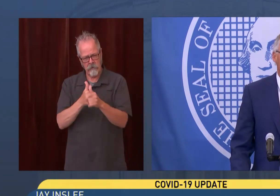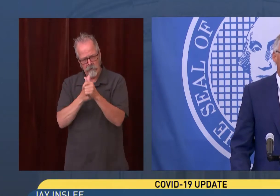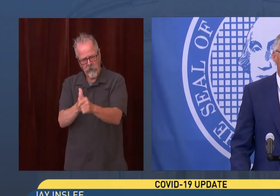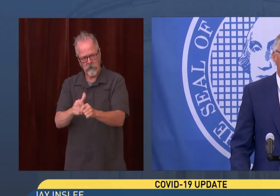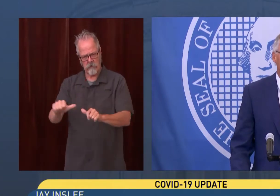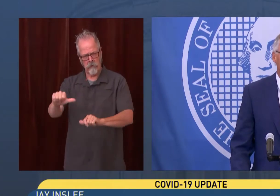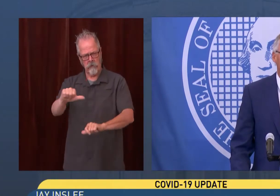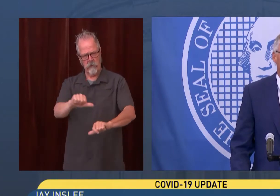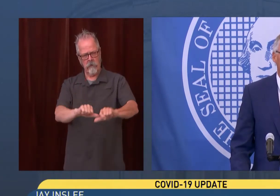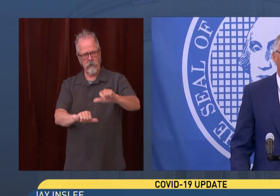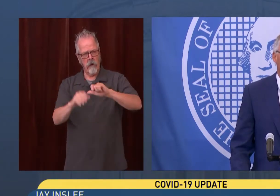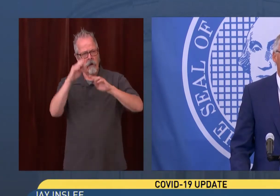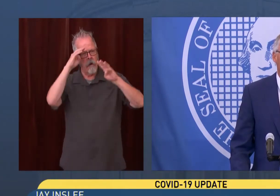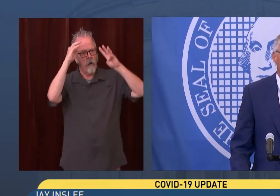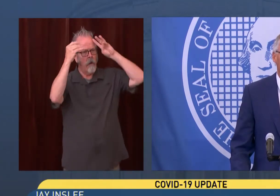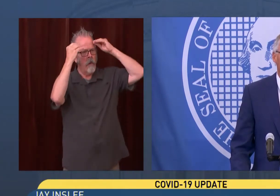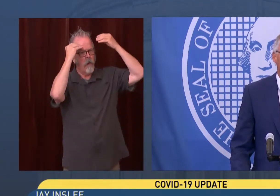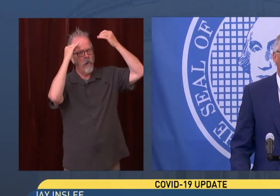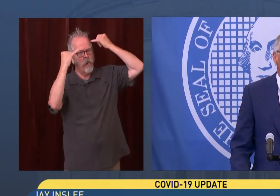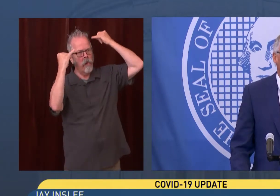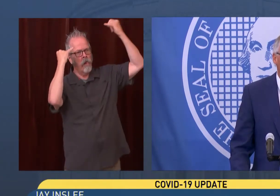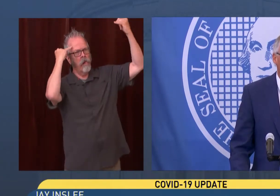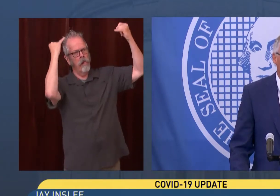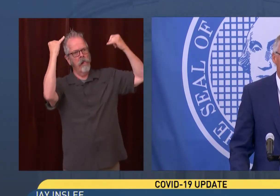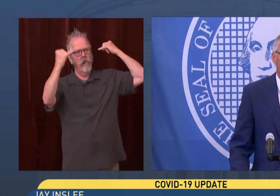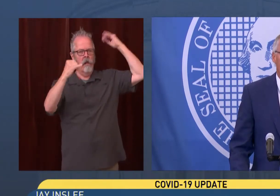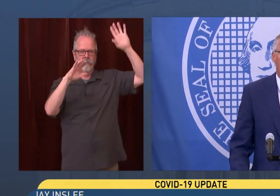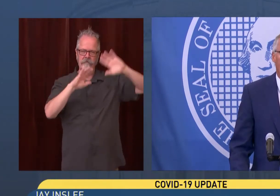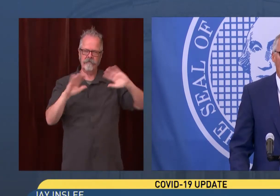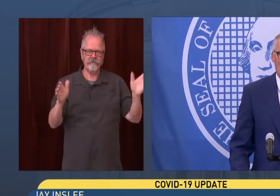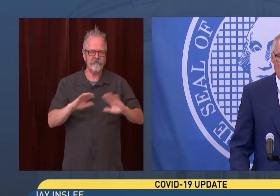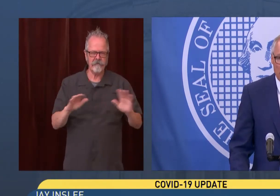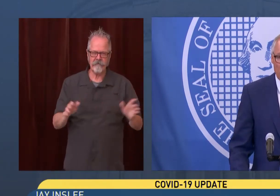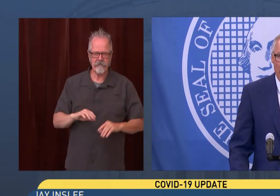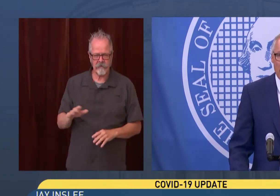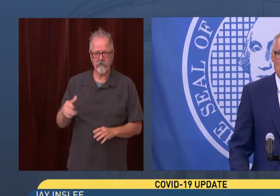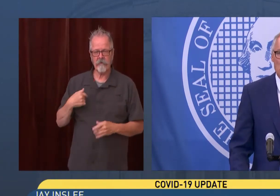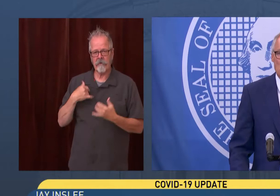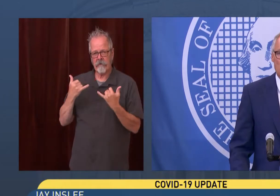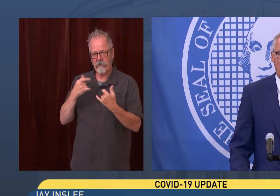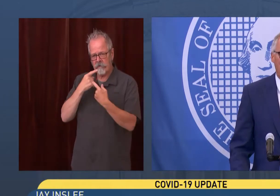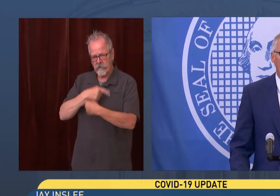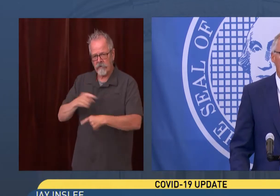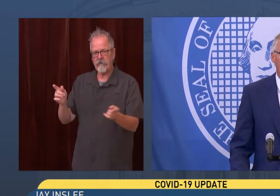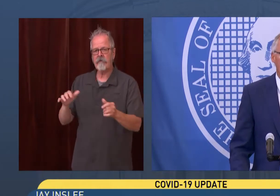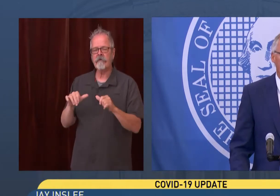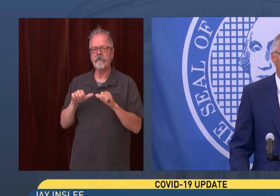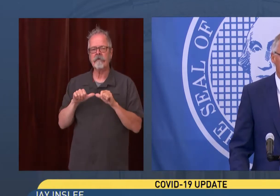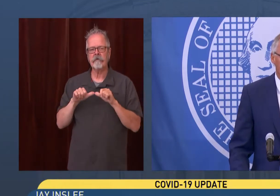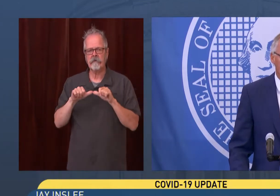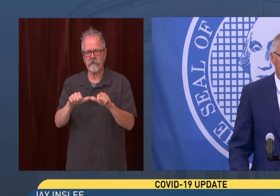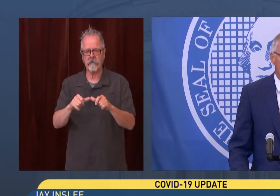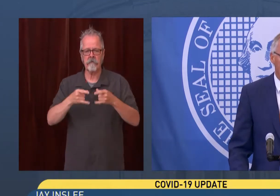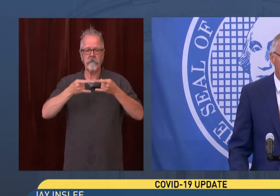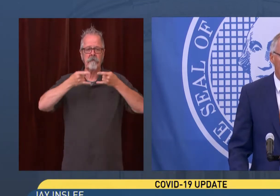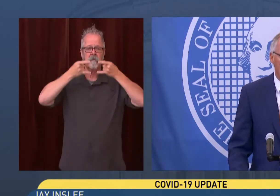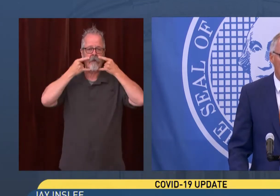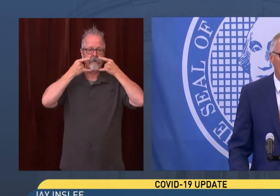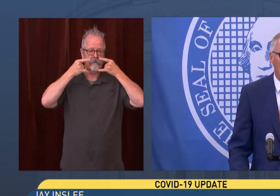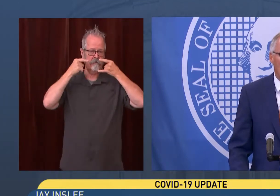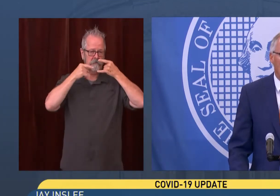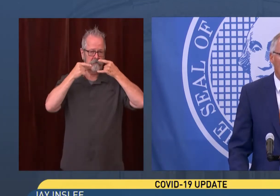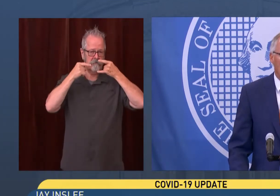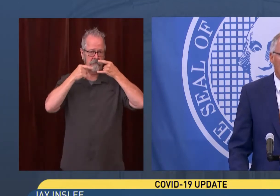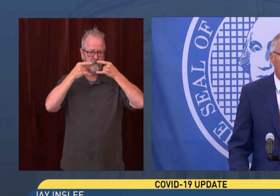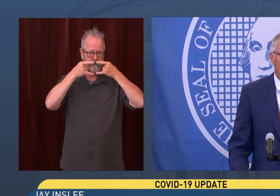So today I'm announcing that we will continue our safe practices of masking for our students and our young